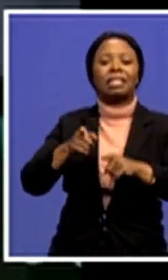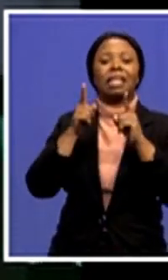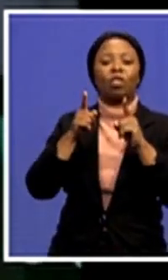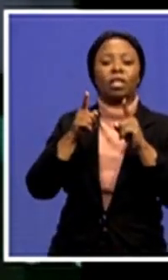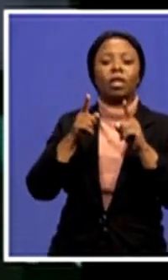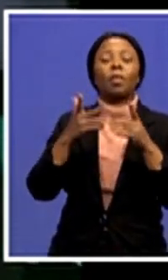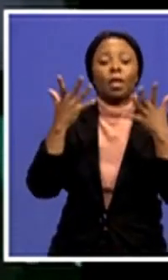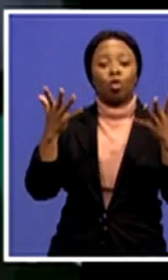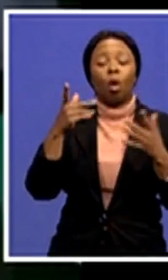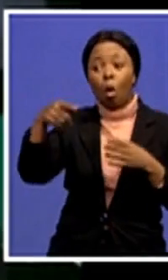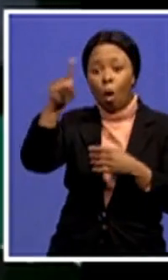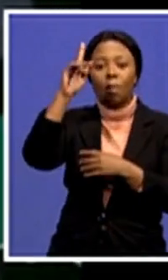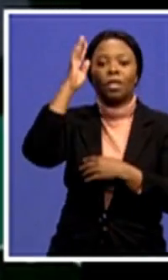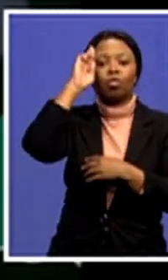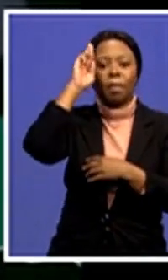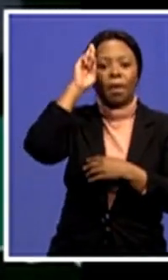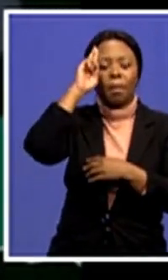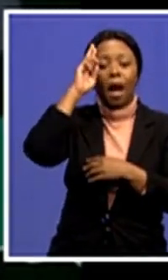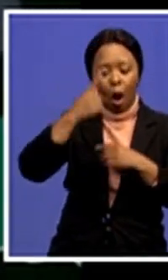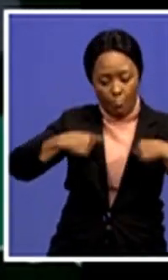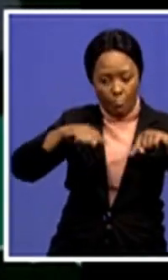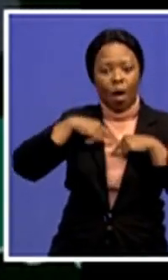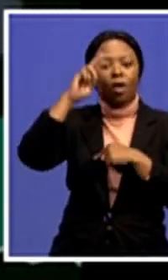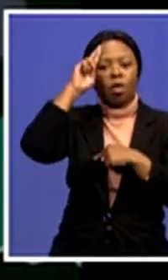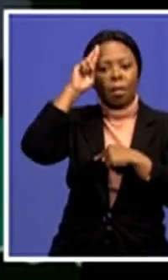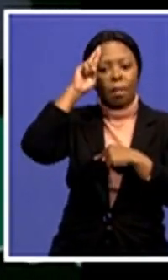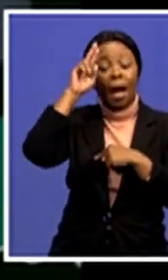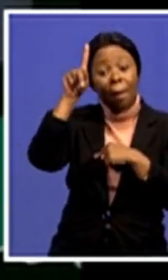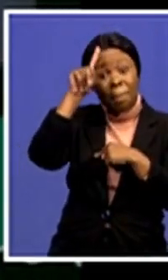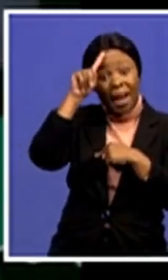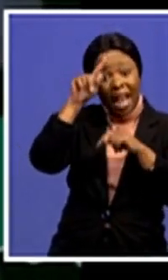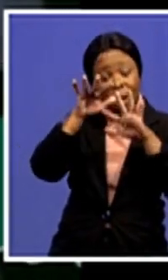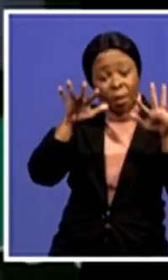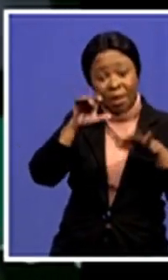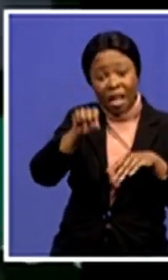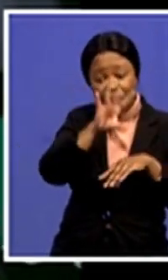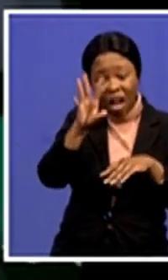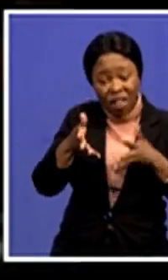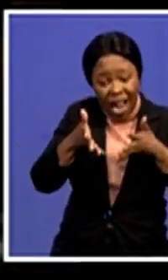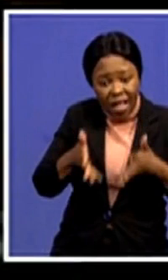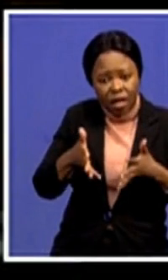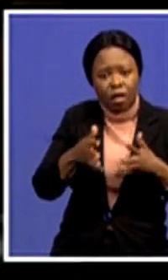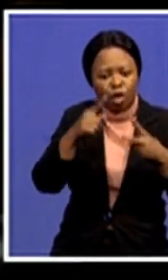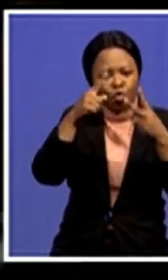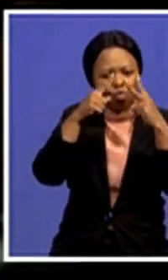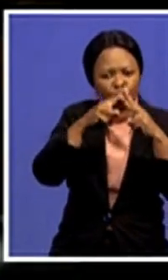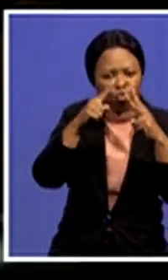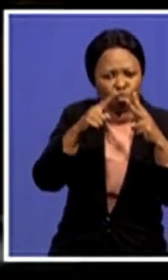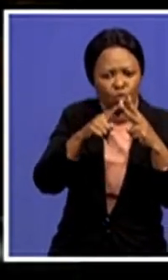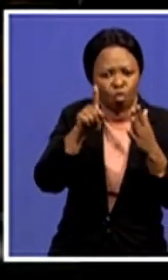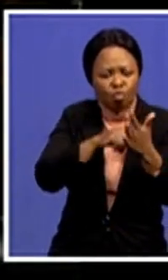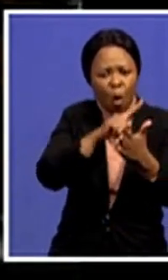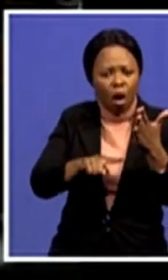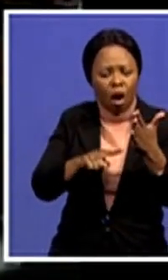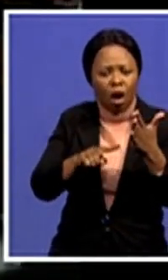remember, we black people in Africa. Two wrongs never make a right anywhere on earth. In his